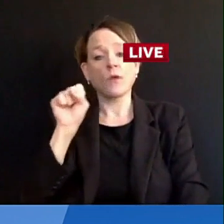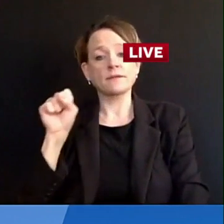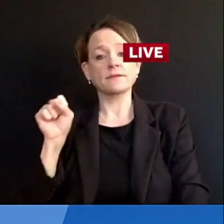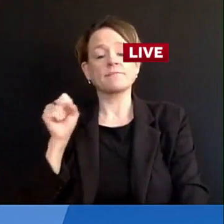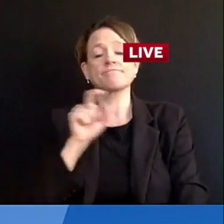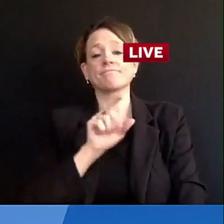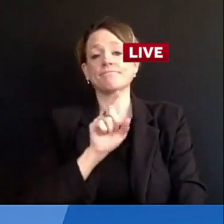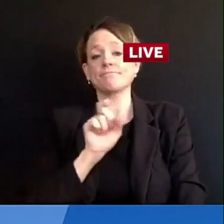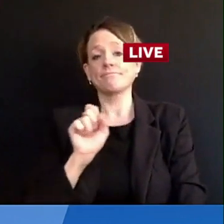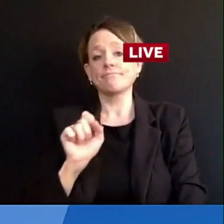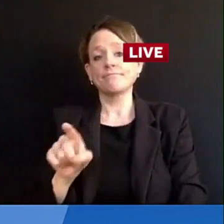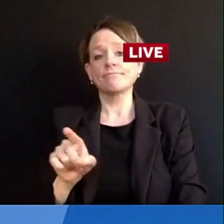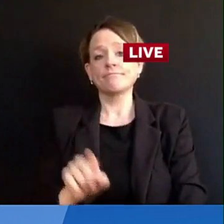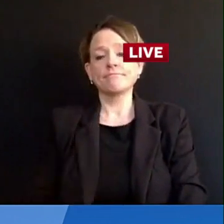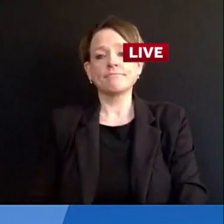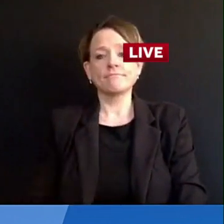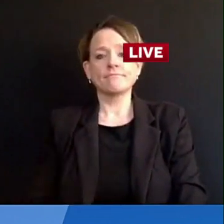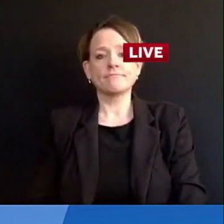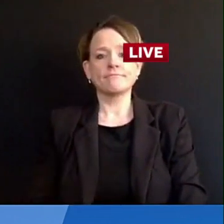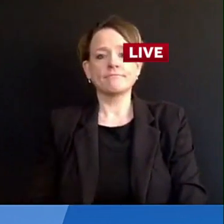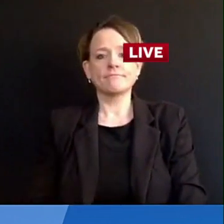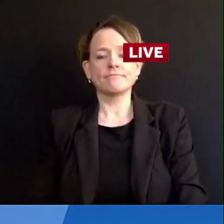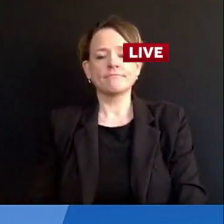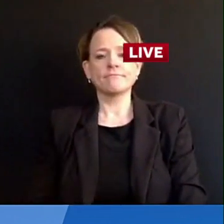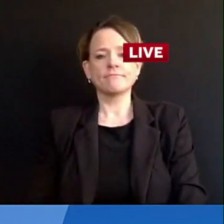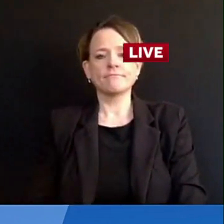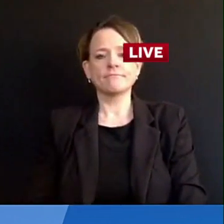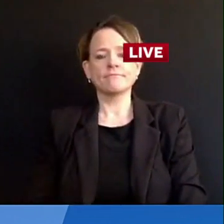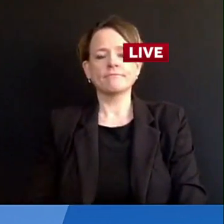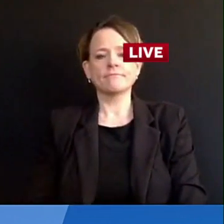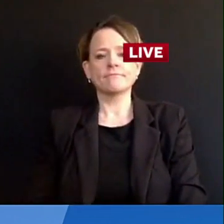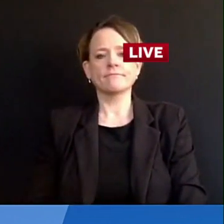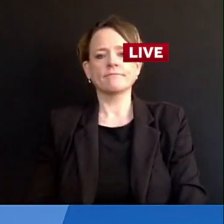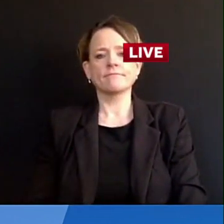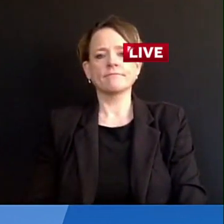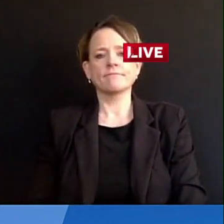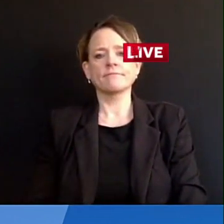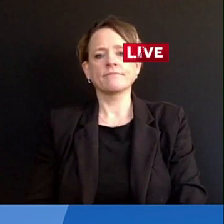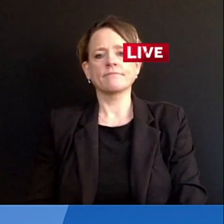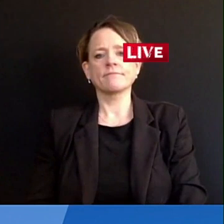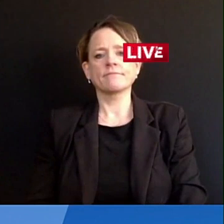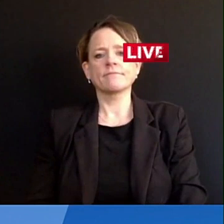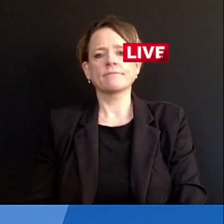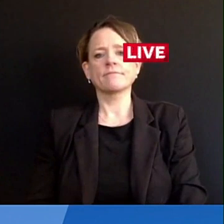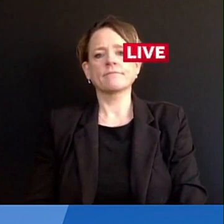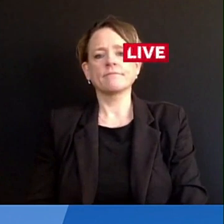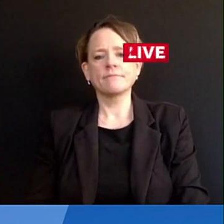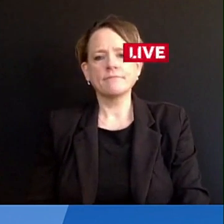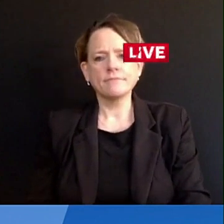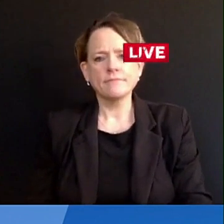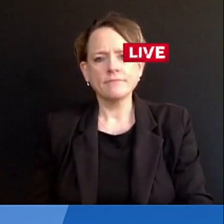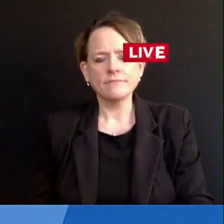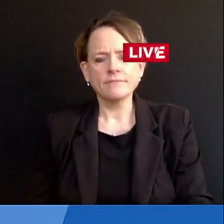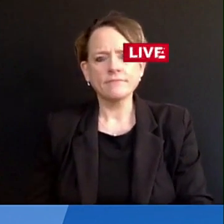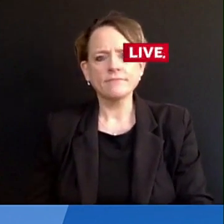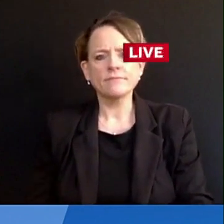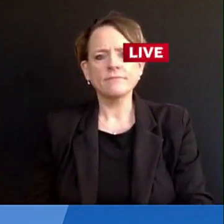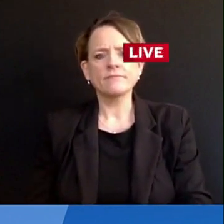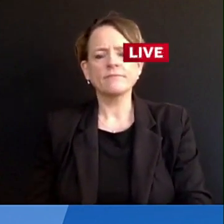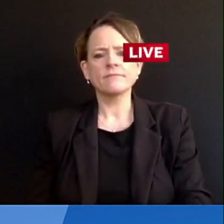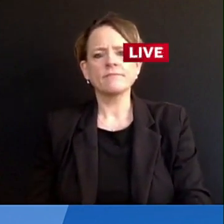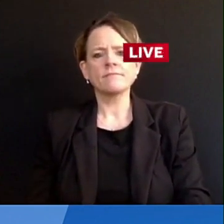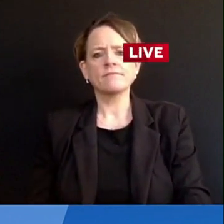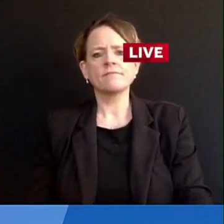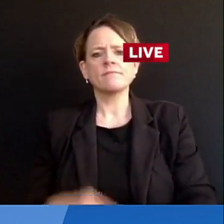surprised you in your kind of internal conversations about this that the increase is so sustained and whether,